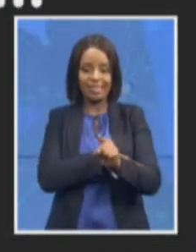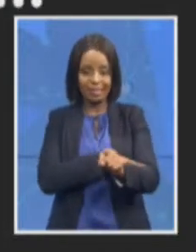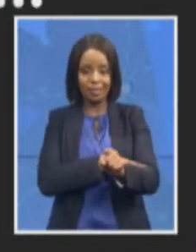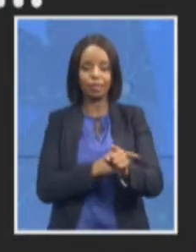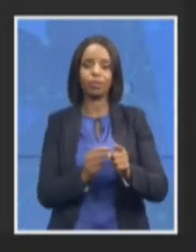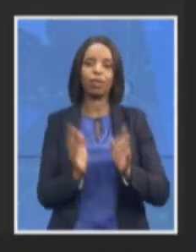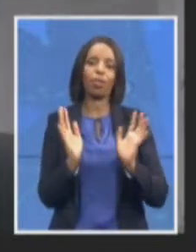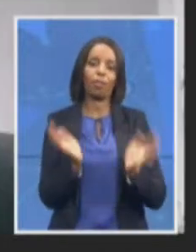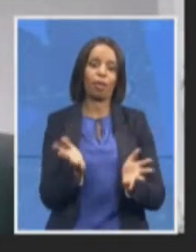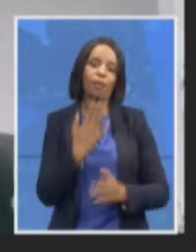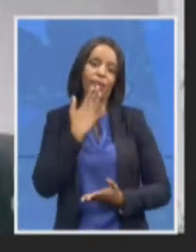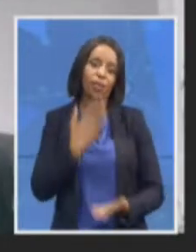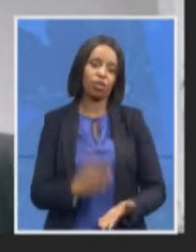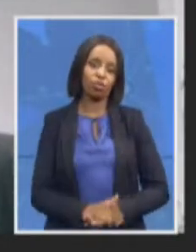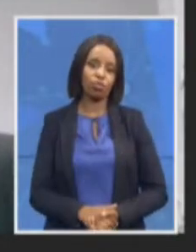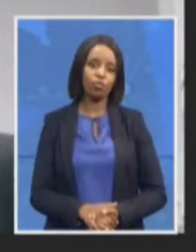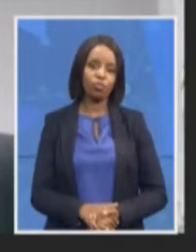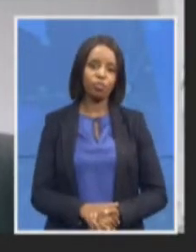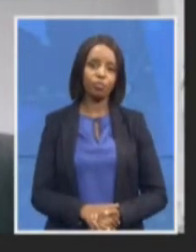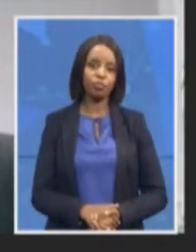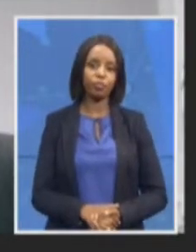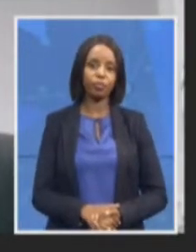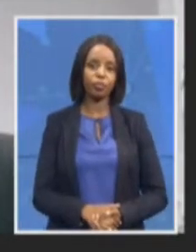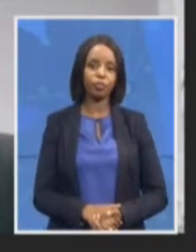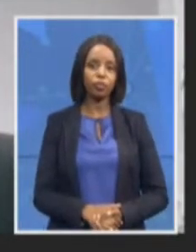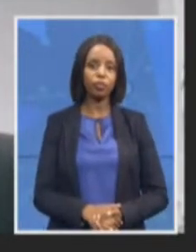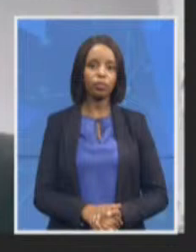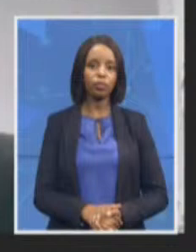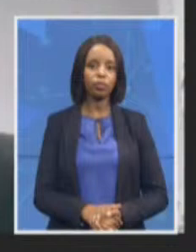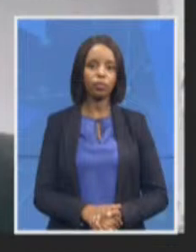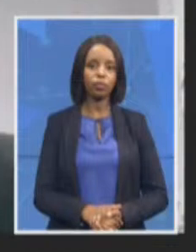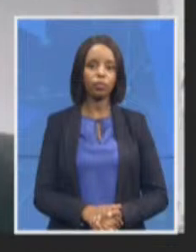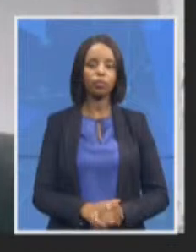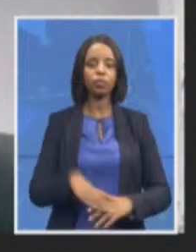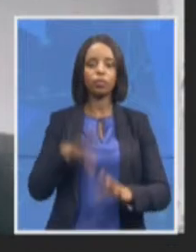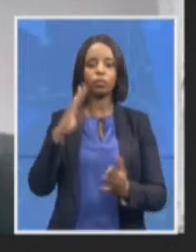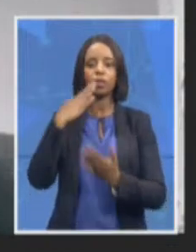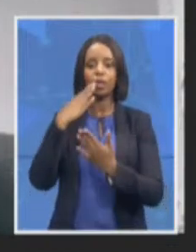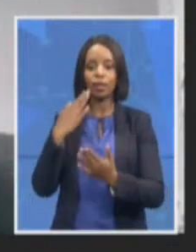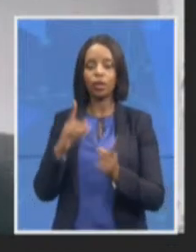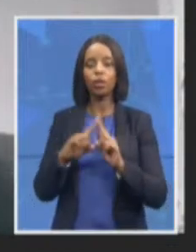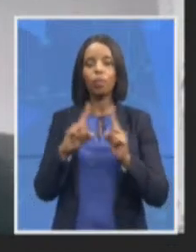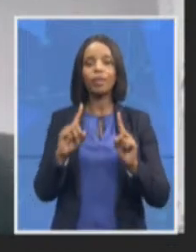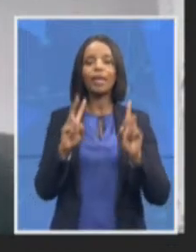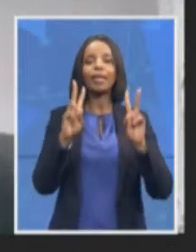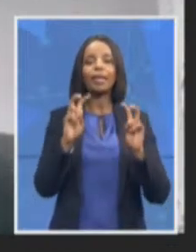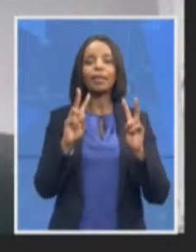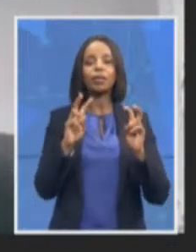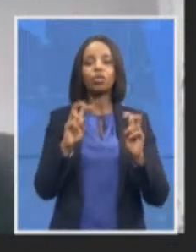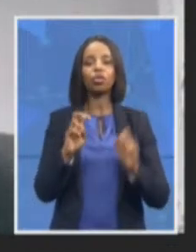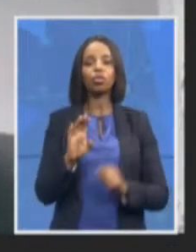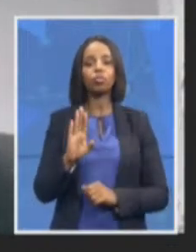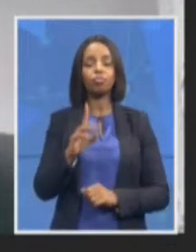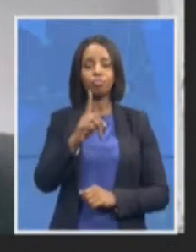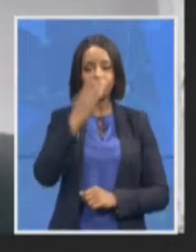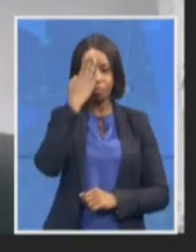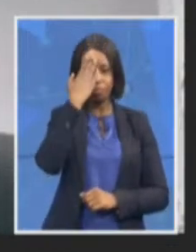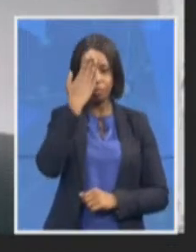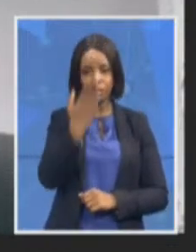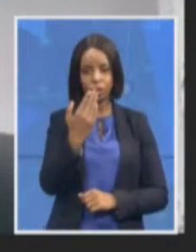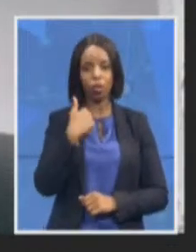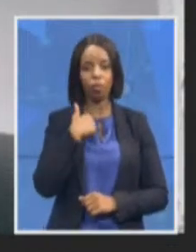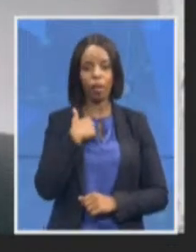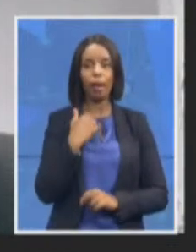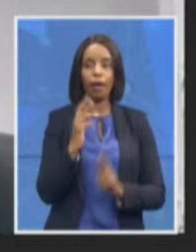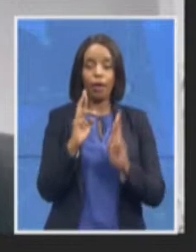thank you Antron on the issue of you know and I certainly hope I know that you know colleagues in the ID those that